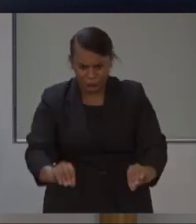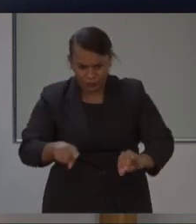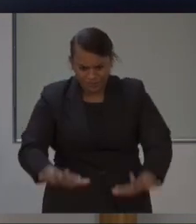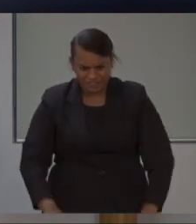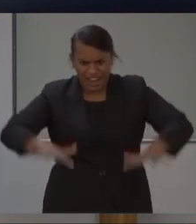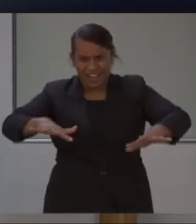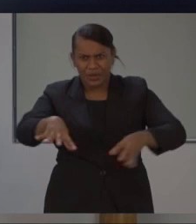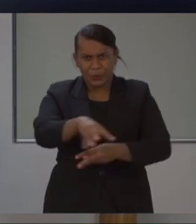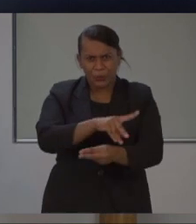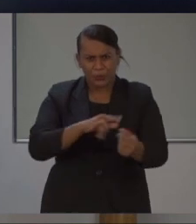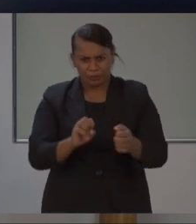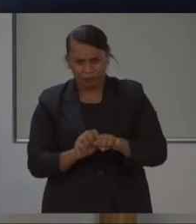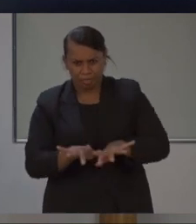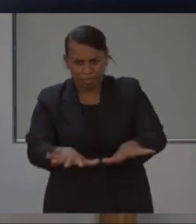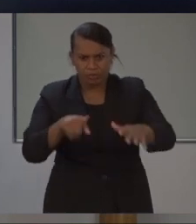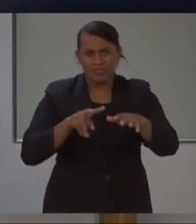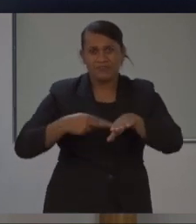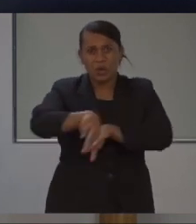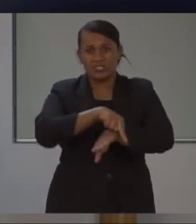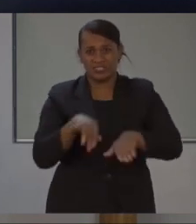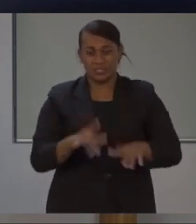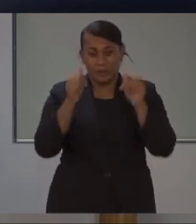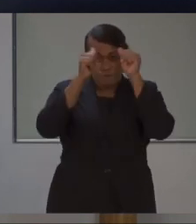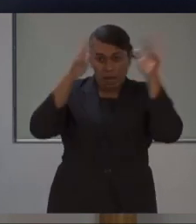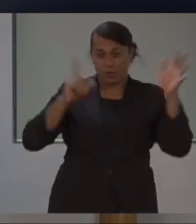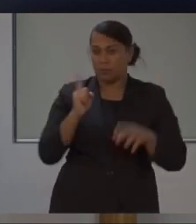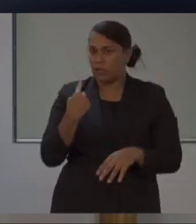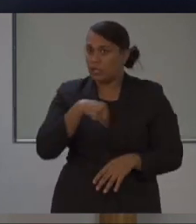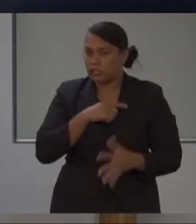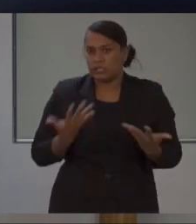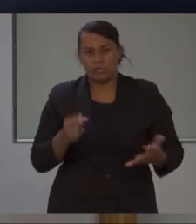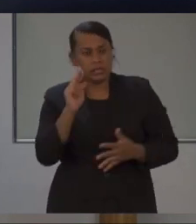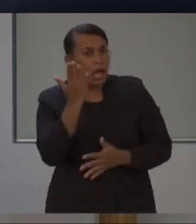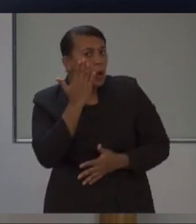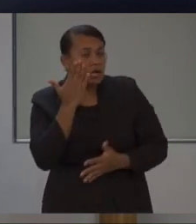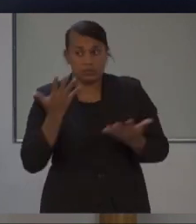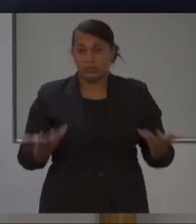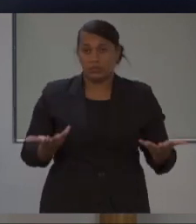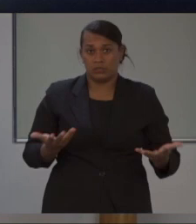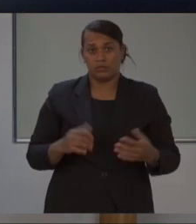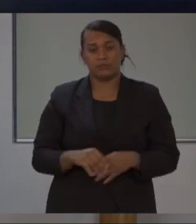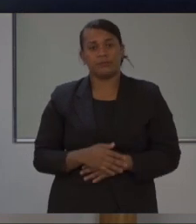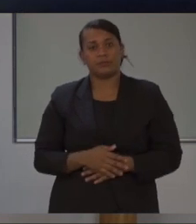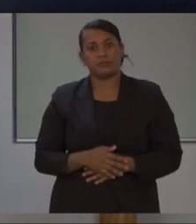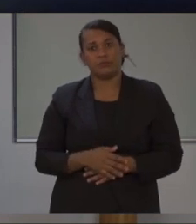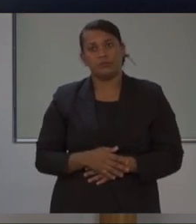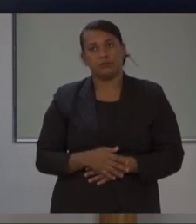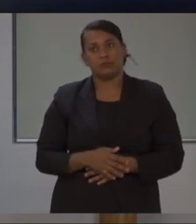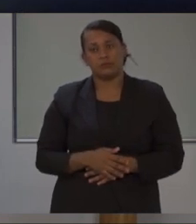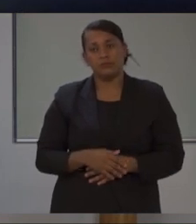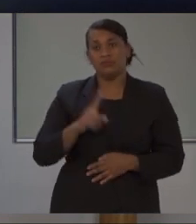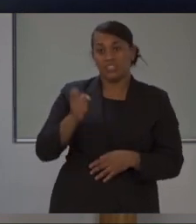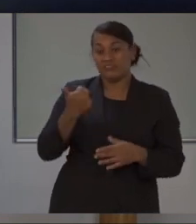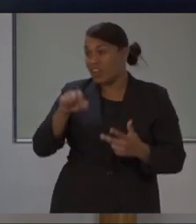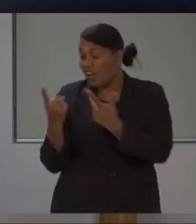headlines, we also need to stay alert of these other